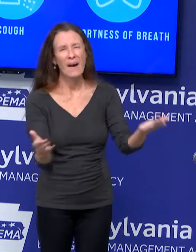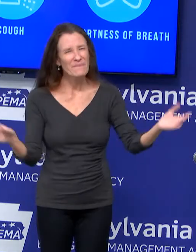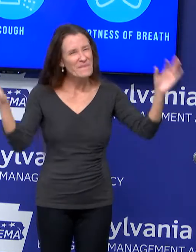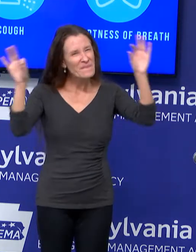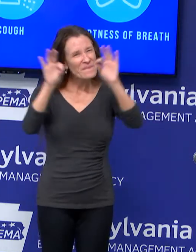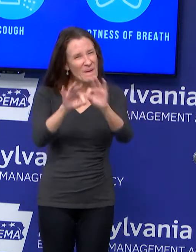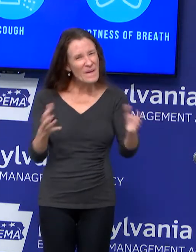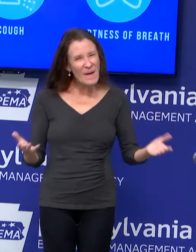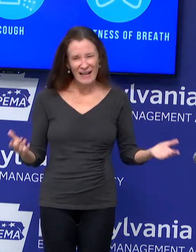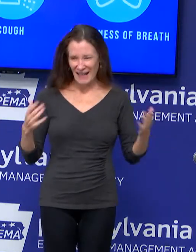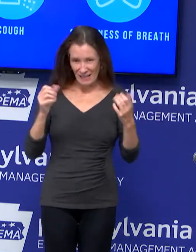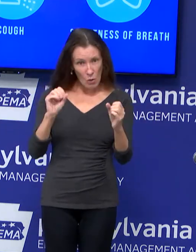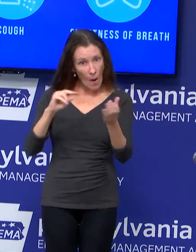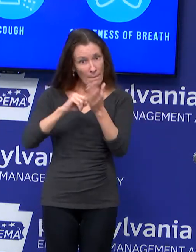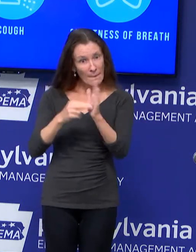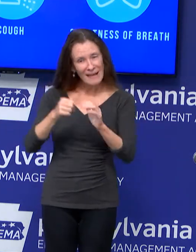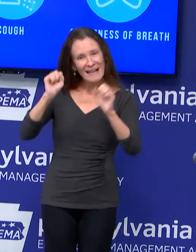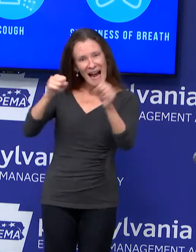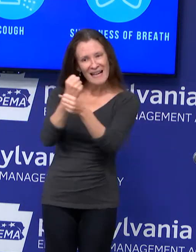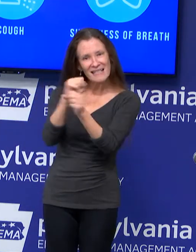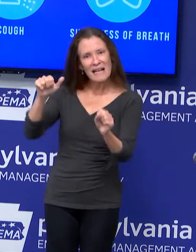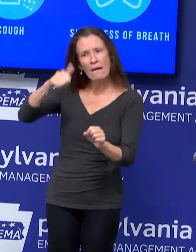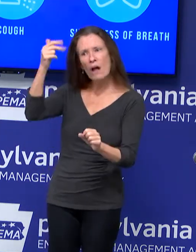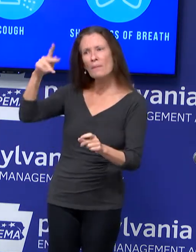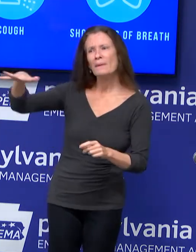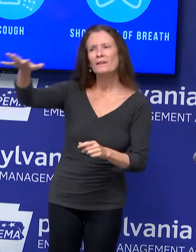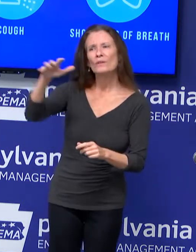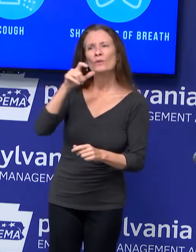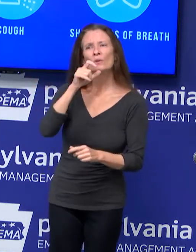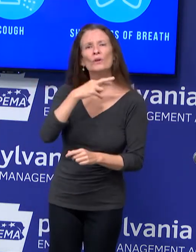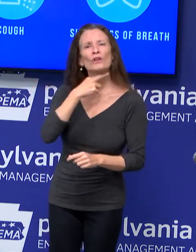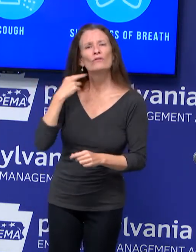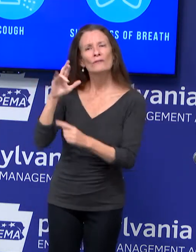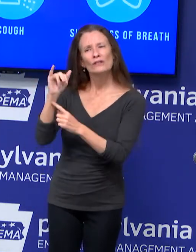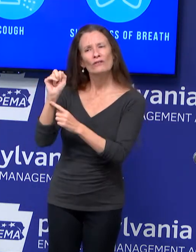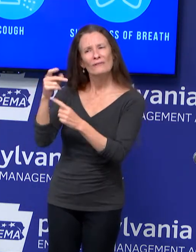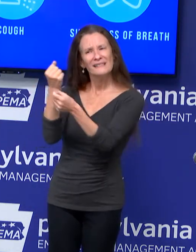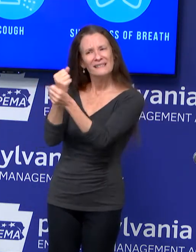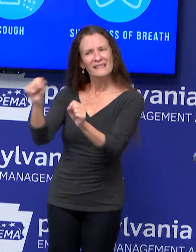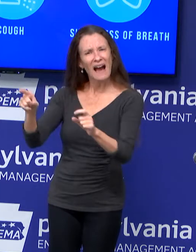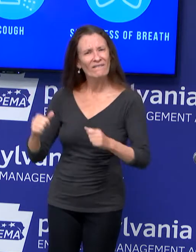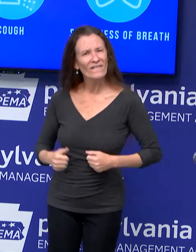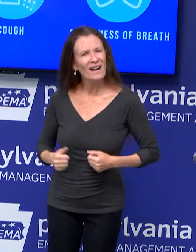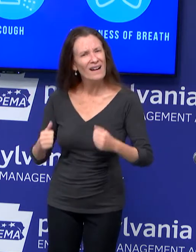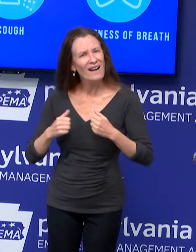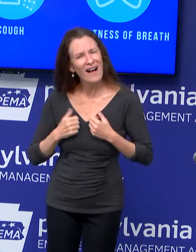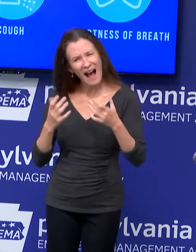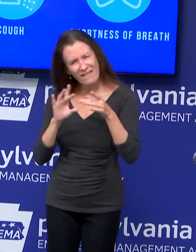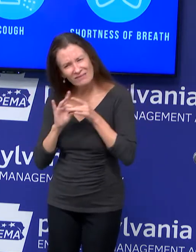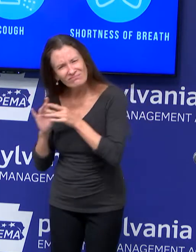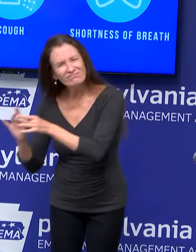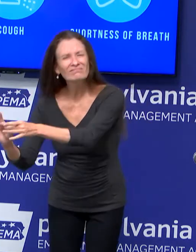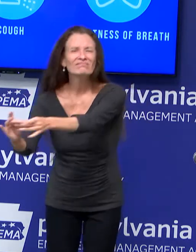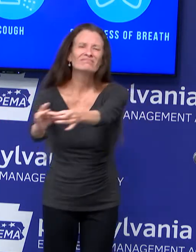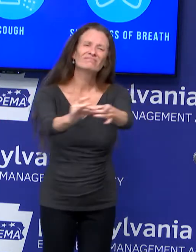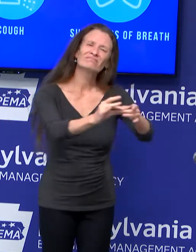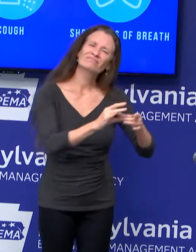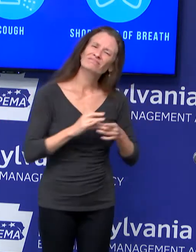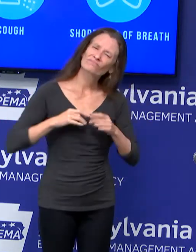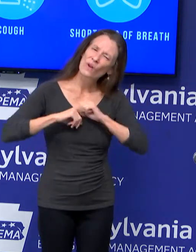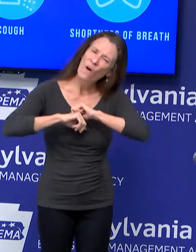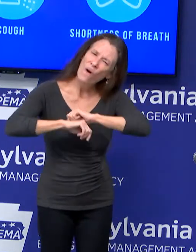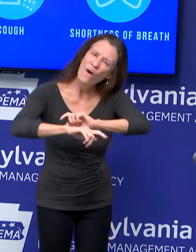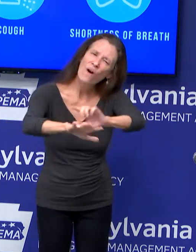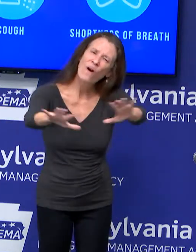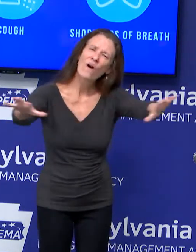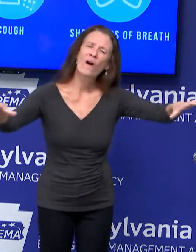And you are all, we are all, together, united, answering the call when we wear a mask, when we